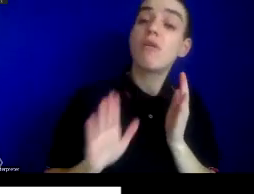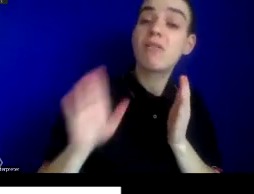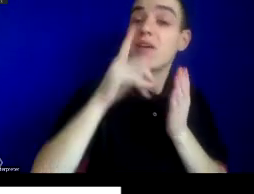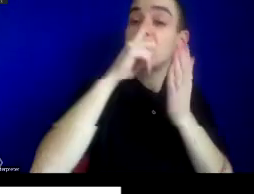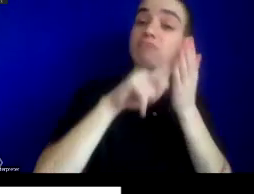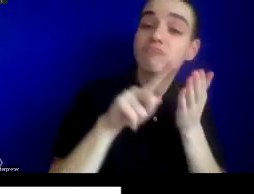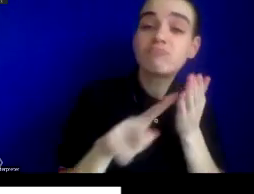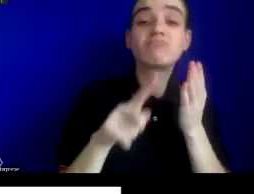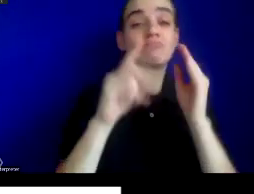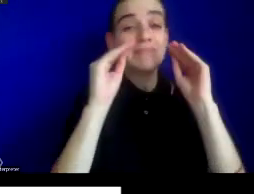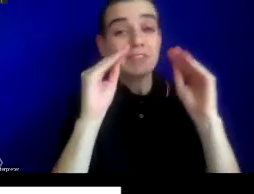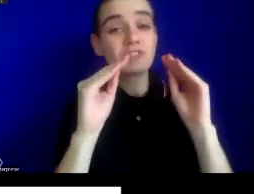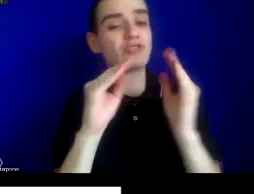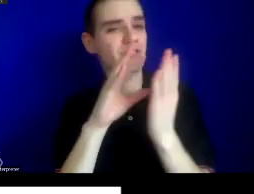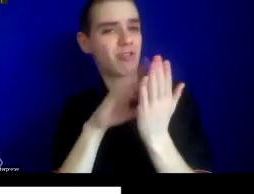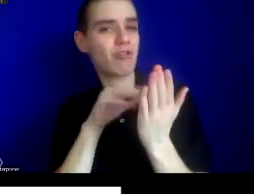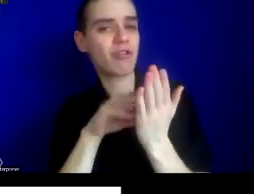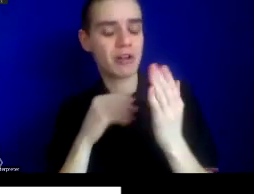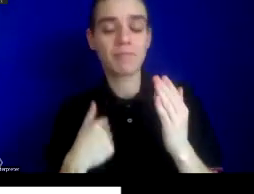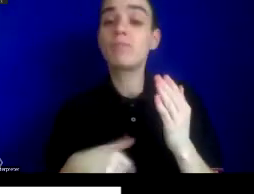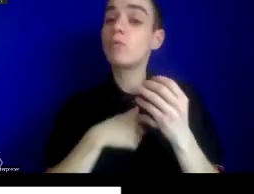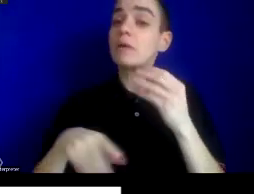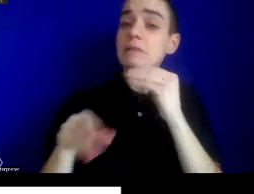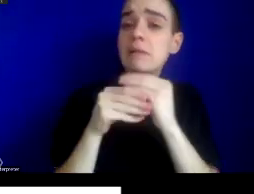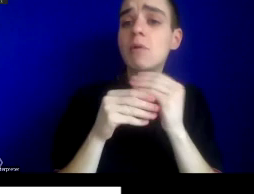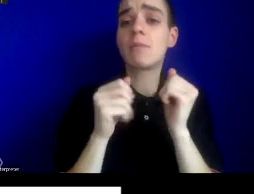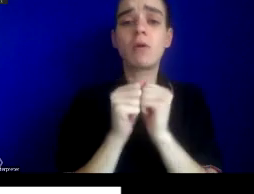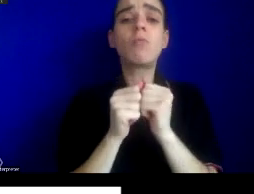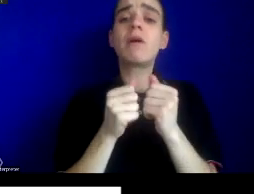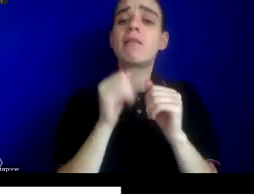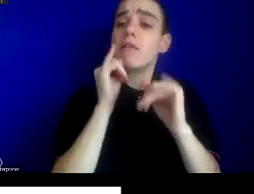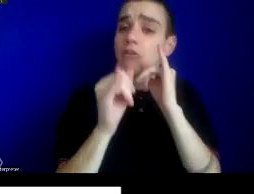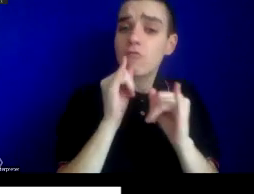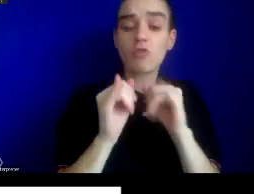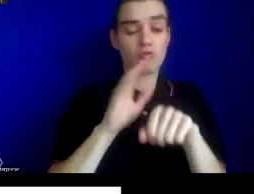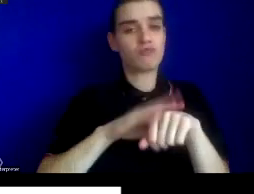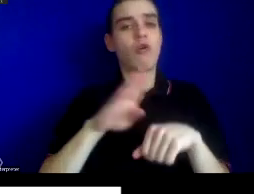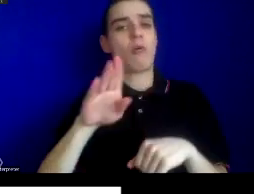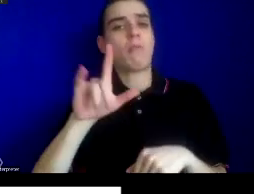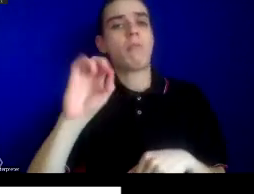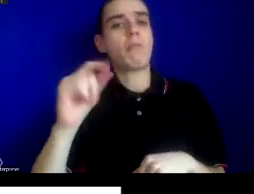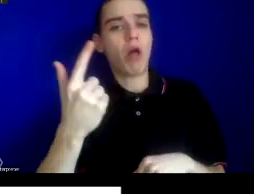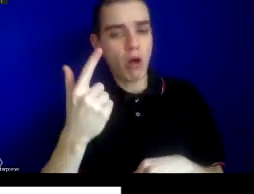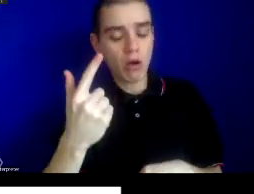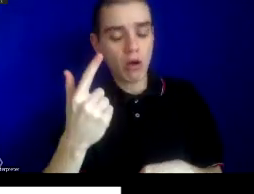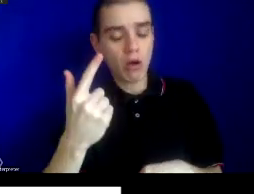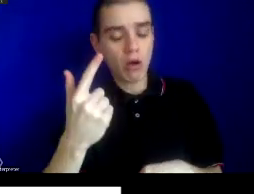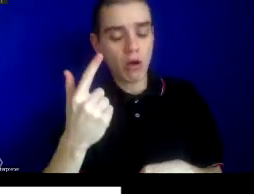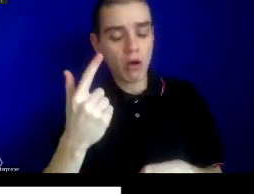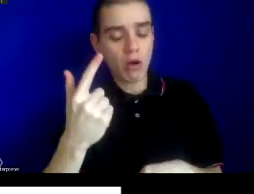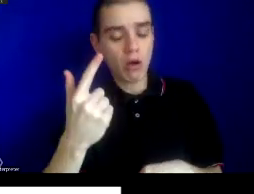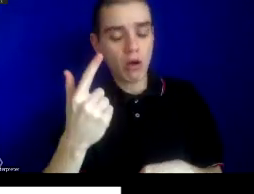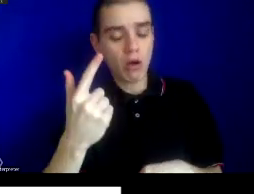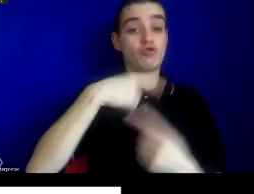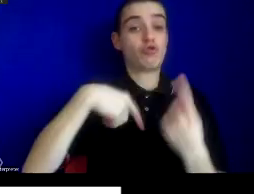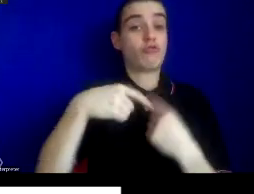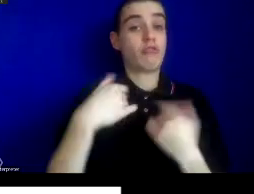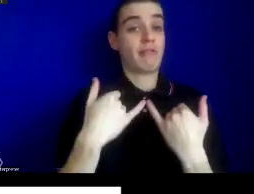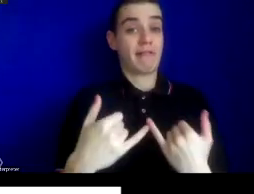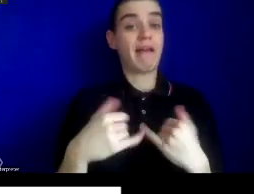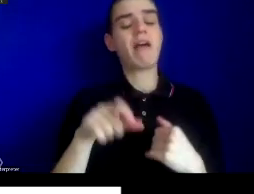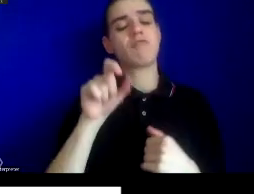We supplement NLM History Talks with speaker interviews on our blog, Circulating Now, located at circulatingnow.nlm